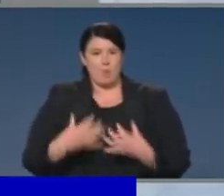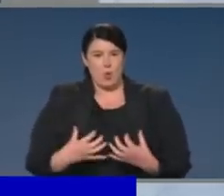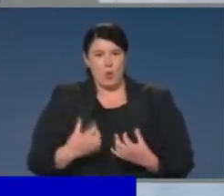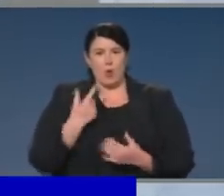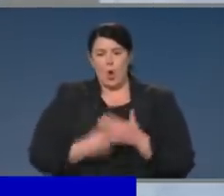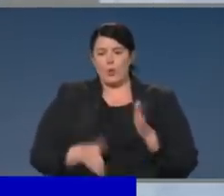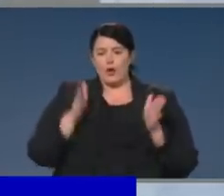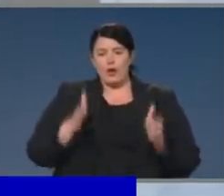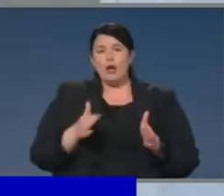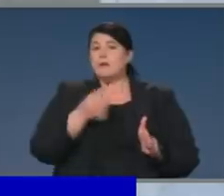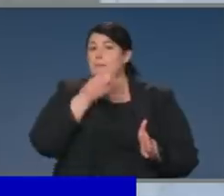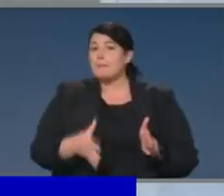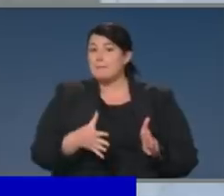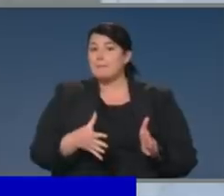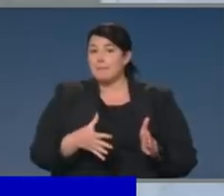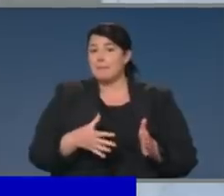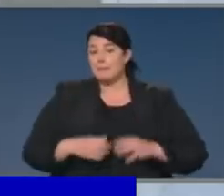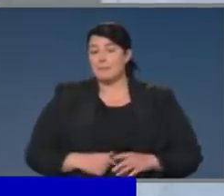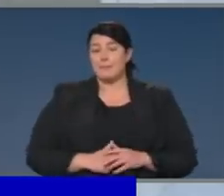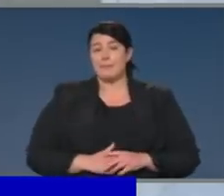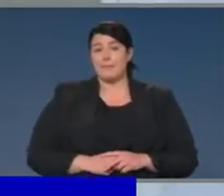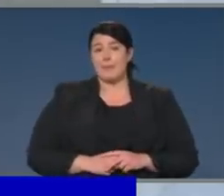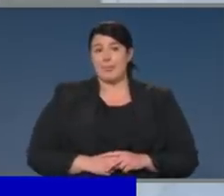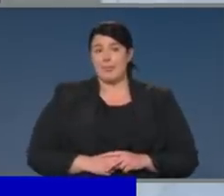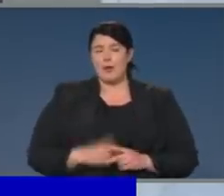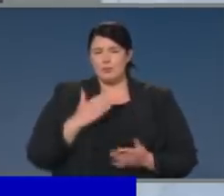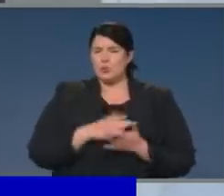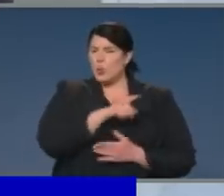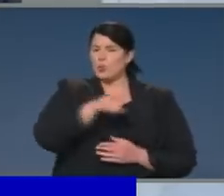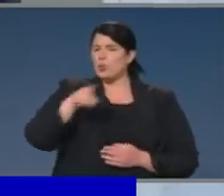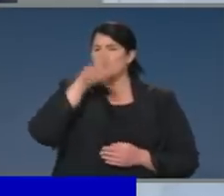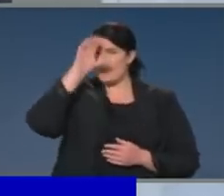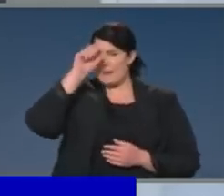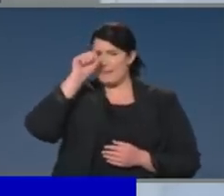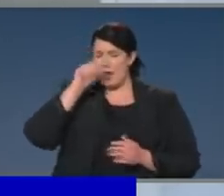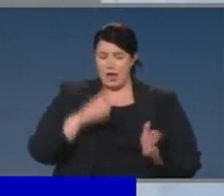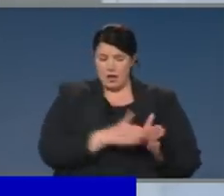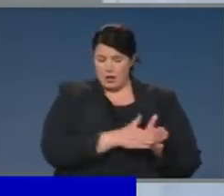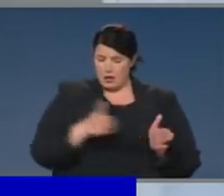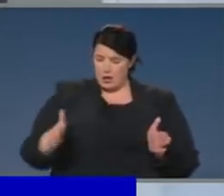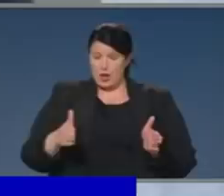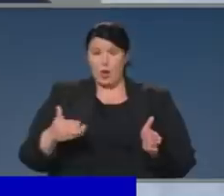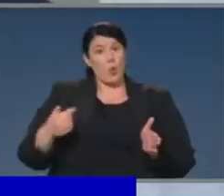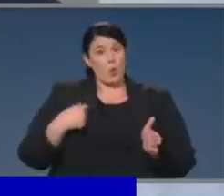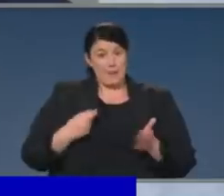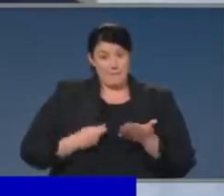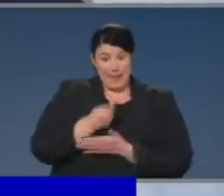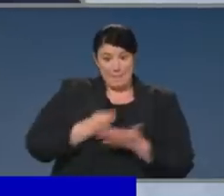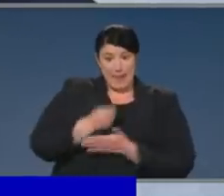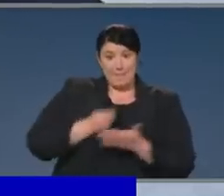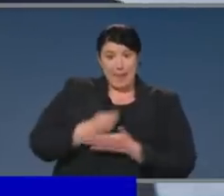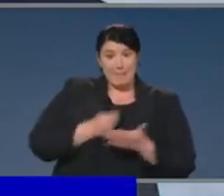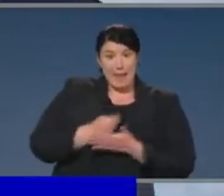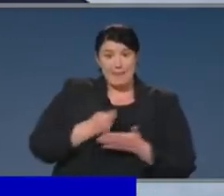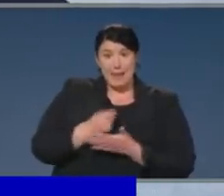measure. And as you'll recall, it was effectively suspending the normal payment arrangements